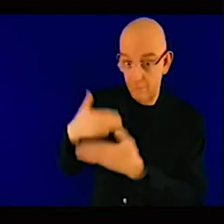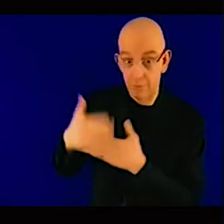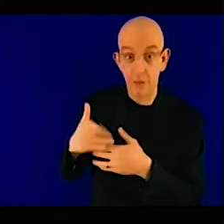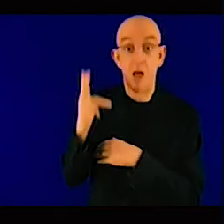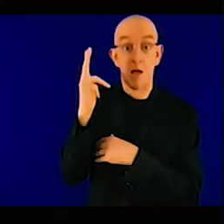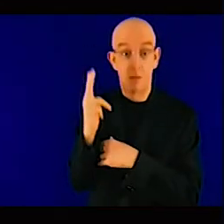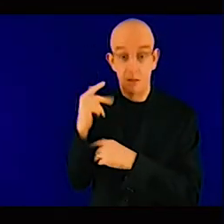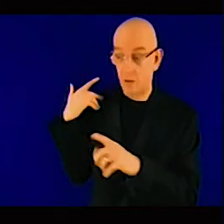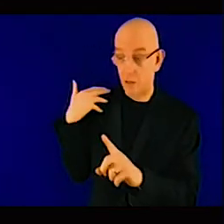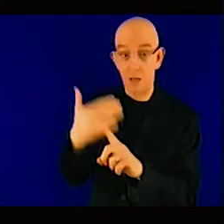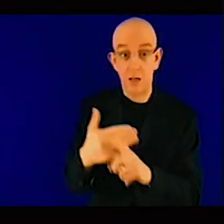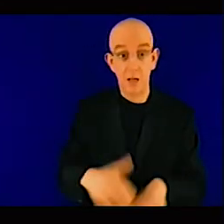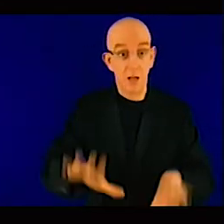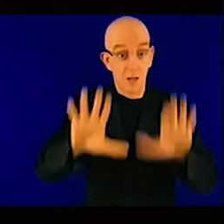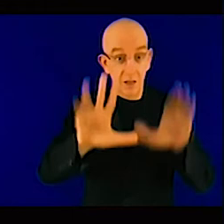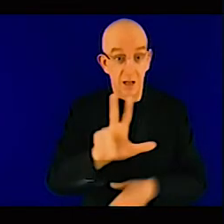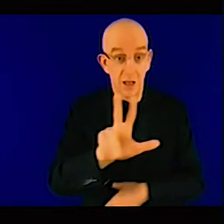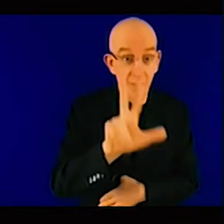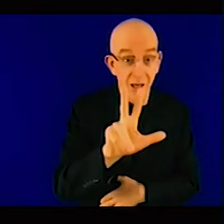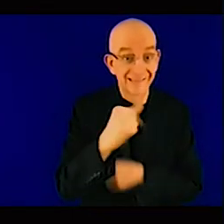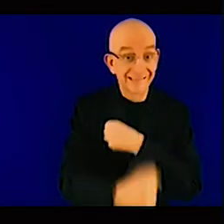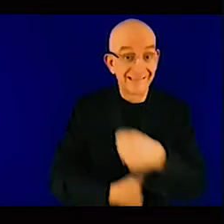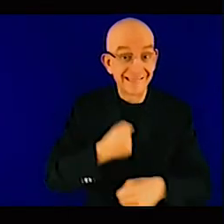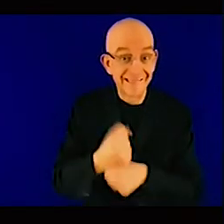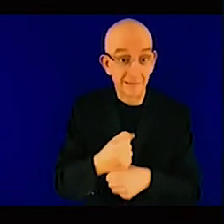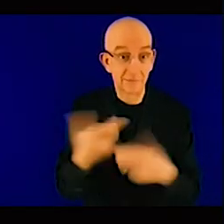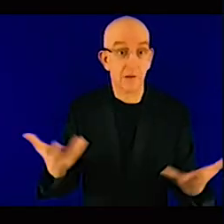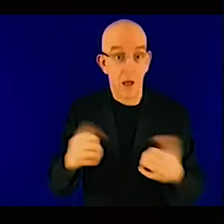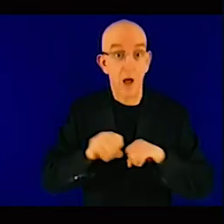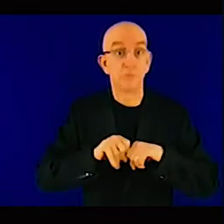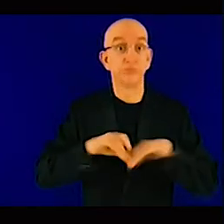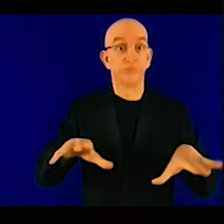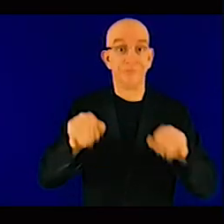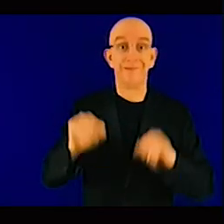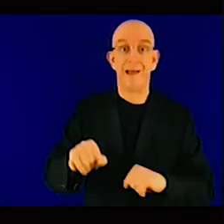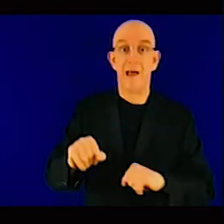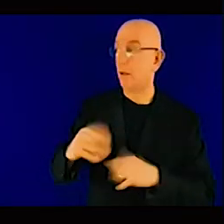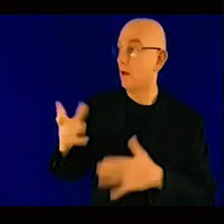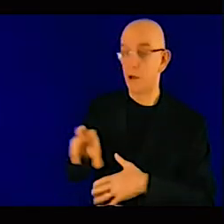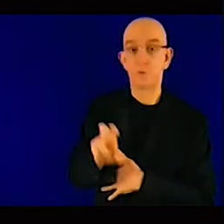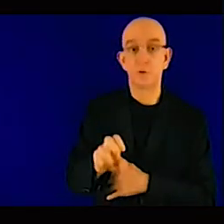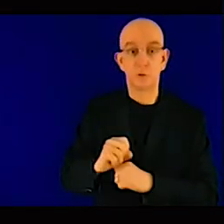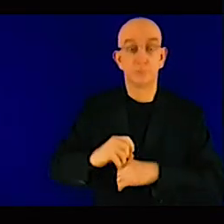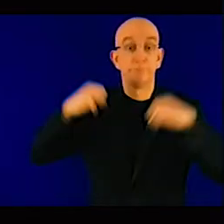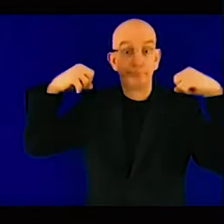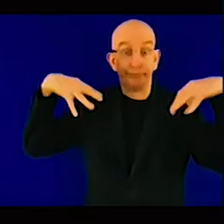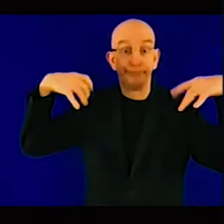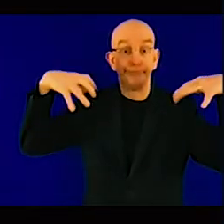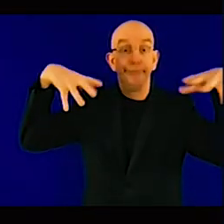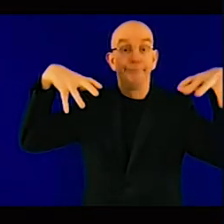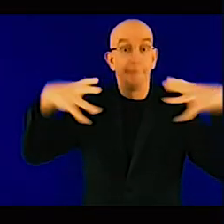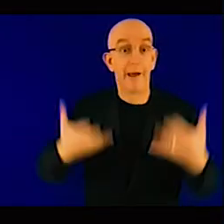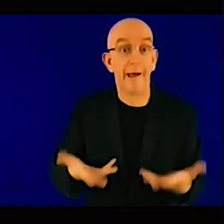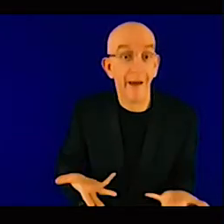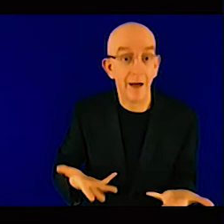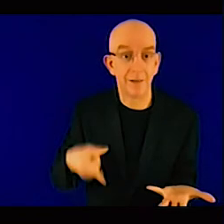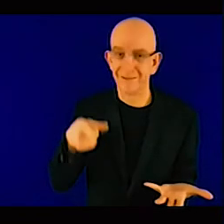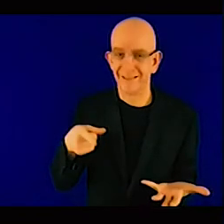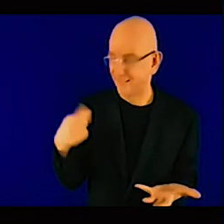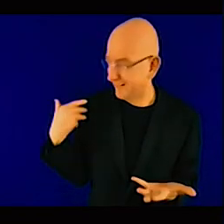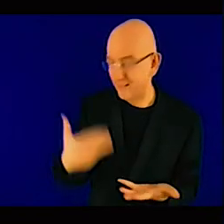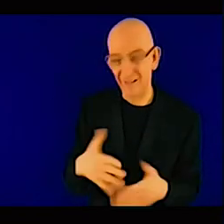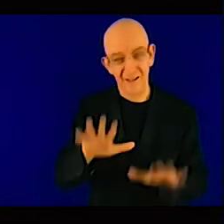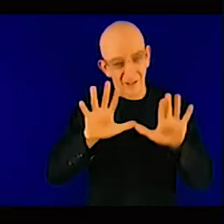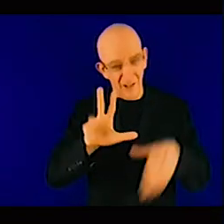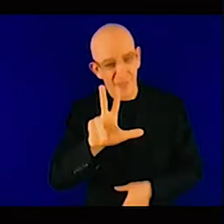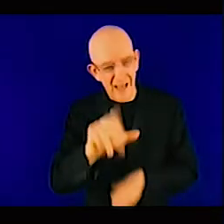unfortunately from an Africa perspective it's you know there's this and it's interesting there's this risk premium